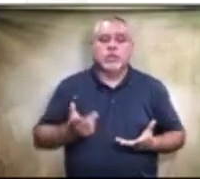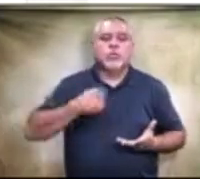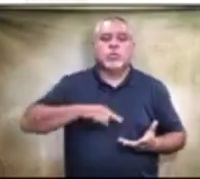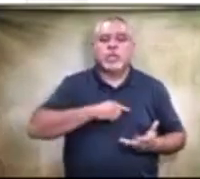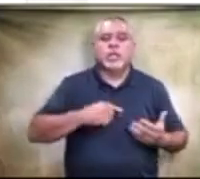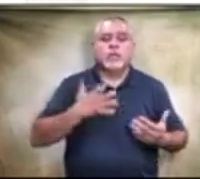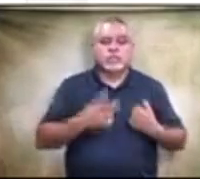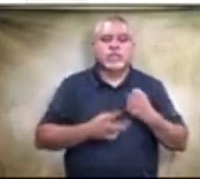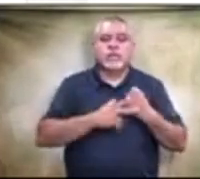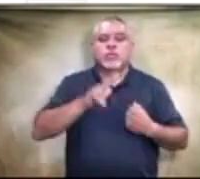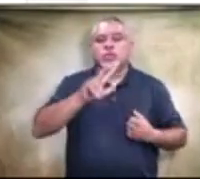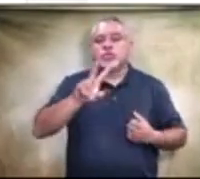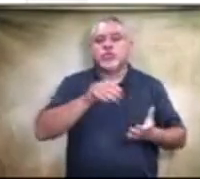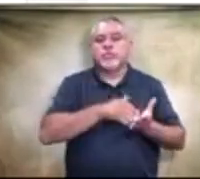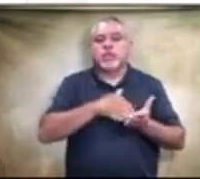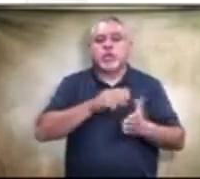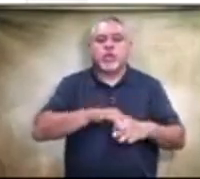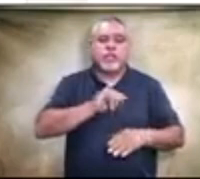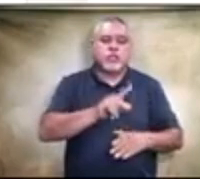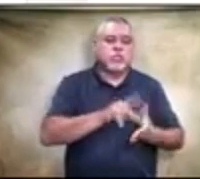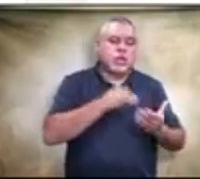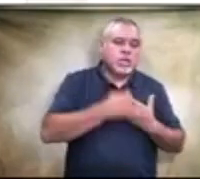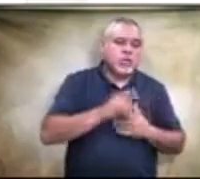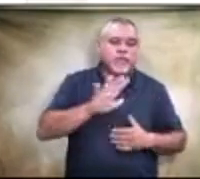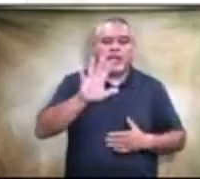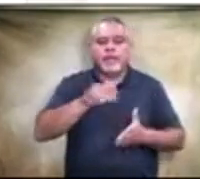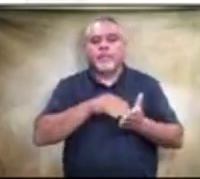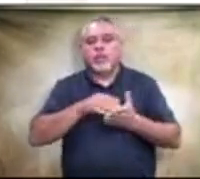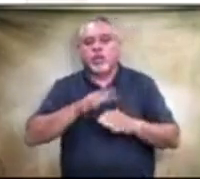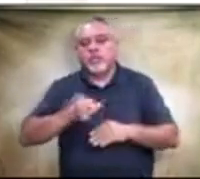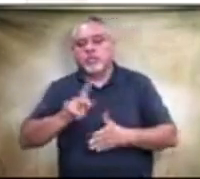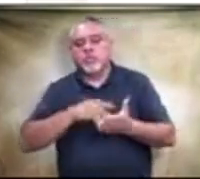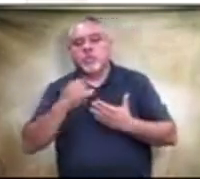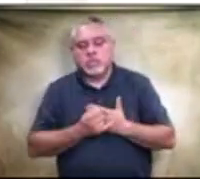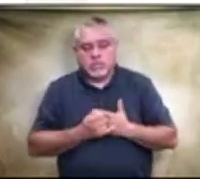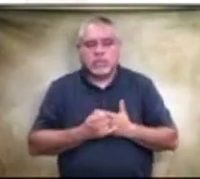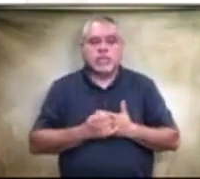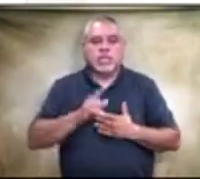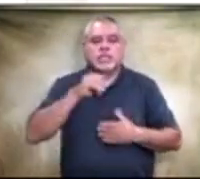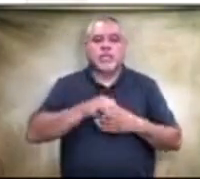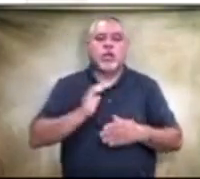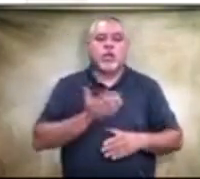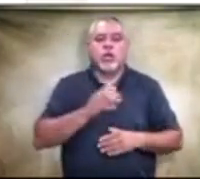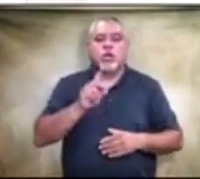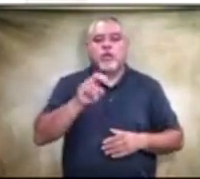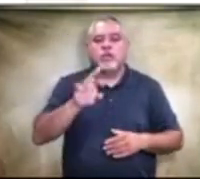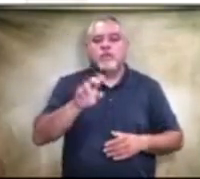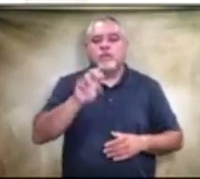32 million on this project or 5 million on this project and this is in our overflow um